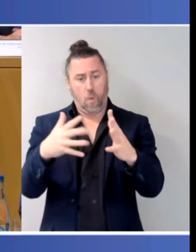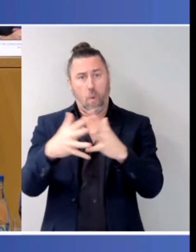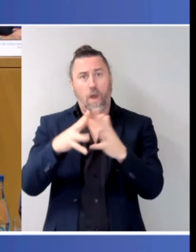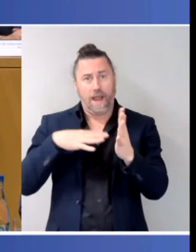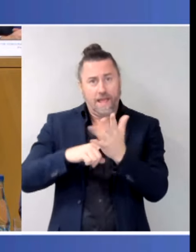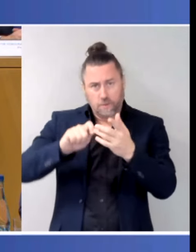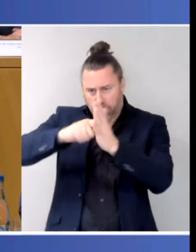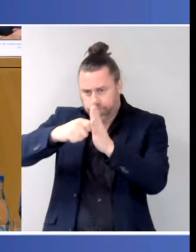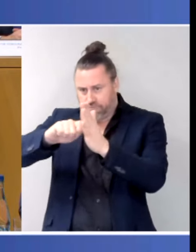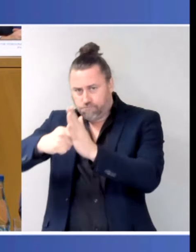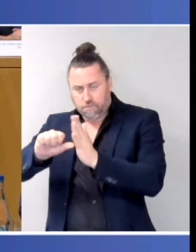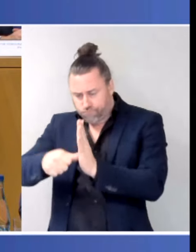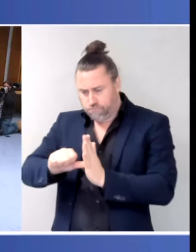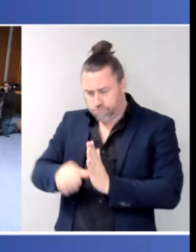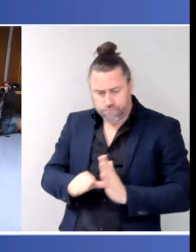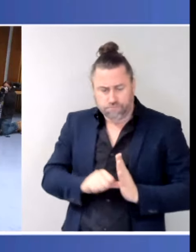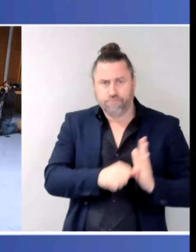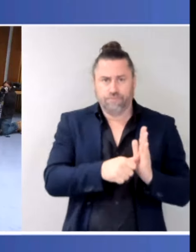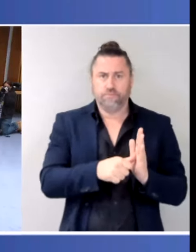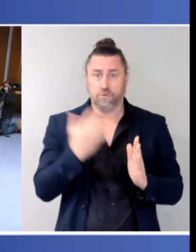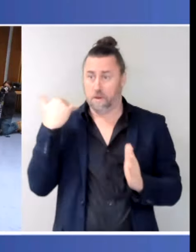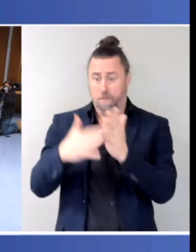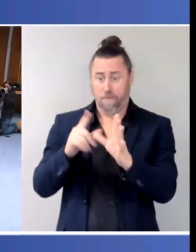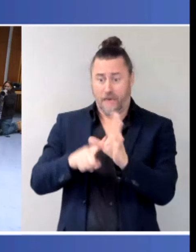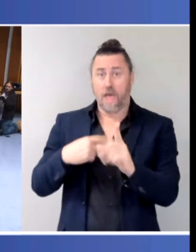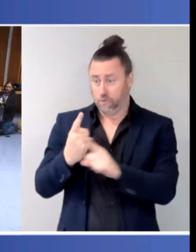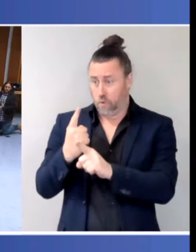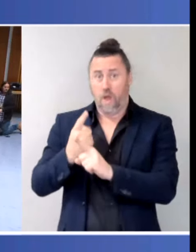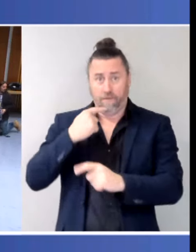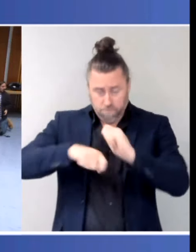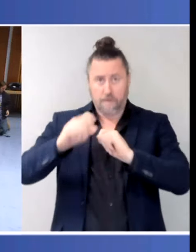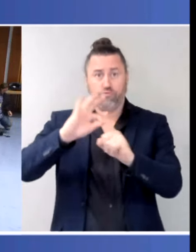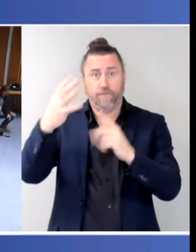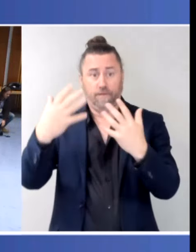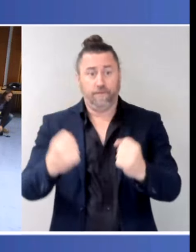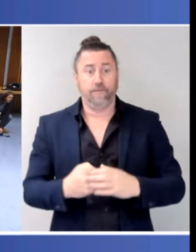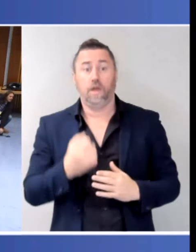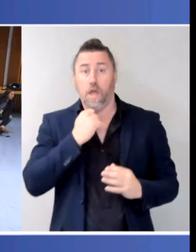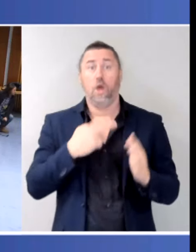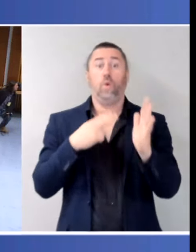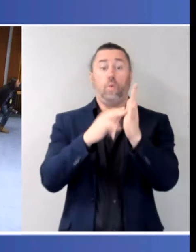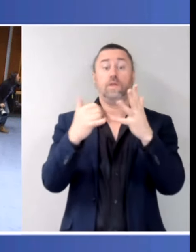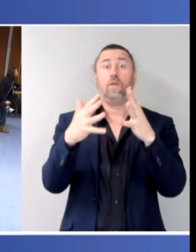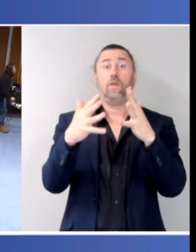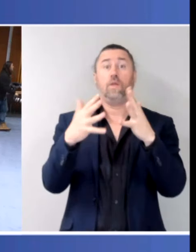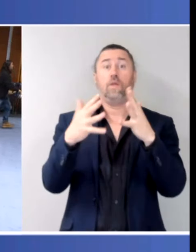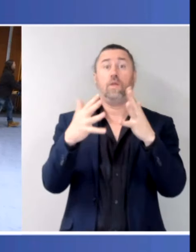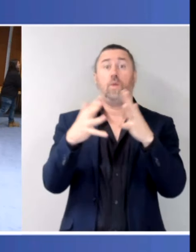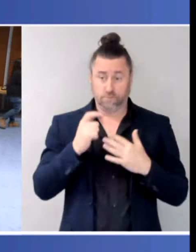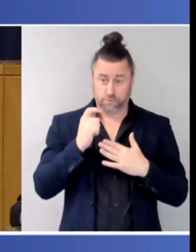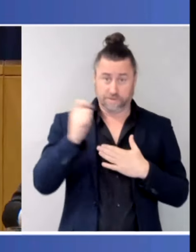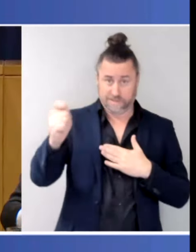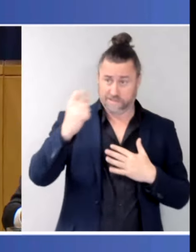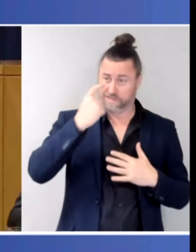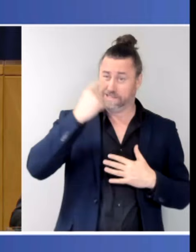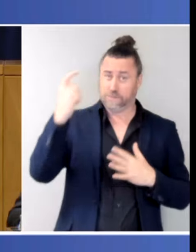States and Territories. Yeah, look, we've changed the law in New South Wales so that those who are charged with serious domestic violence